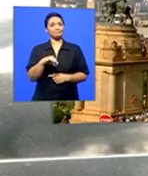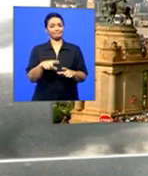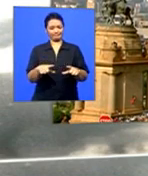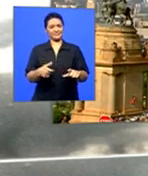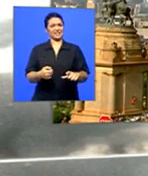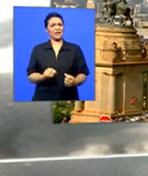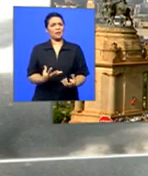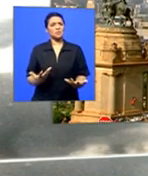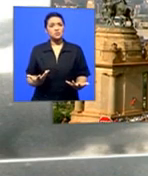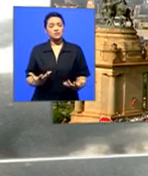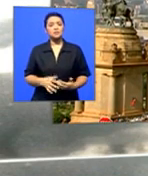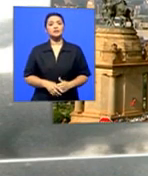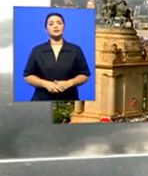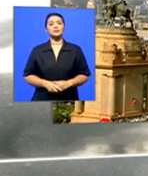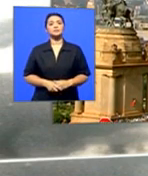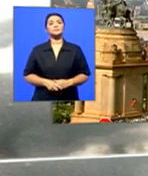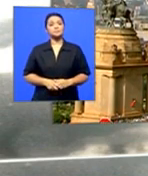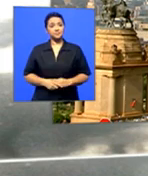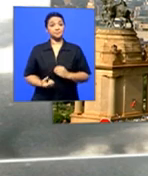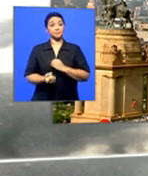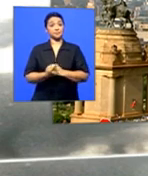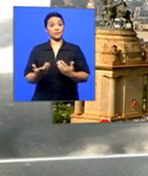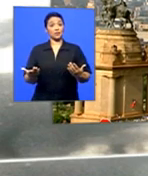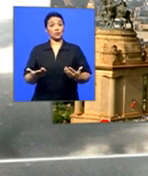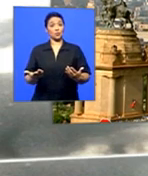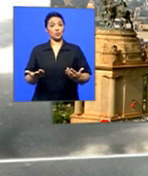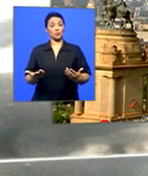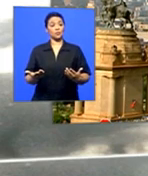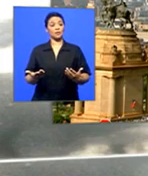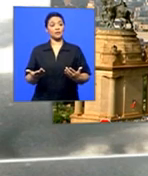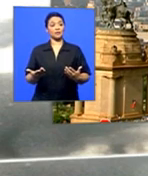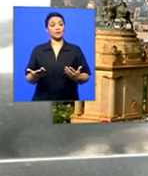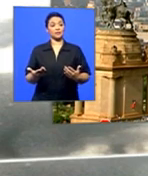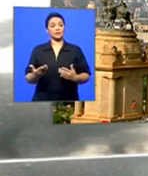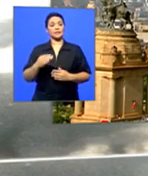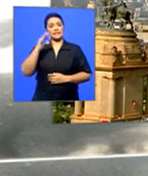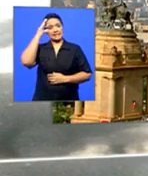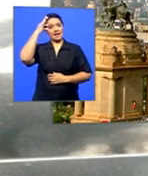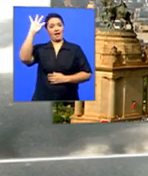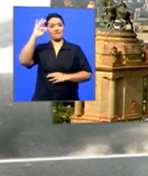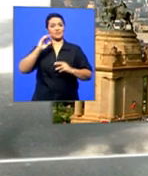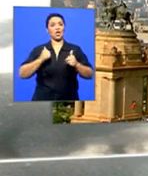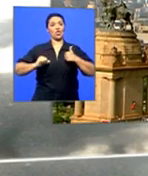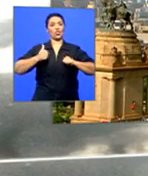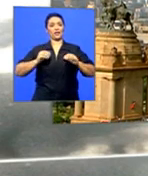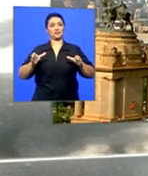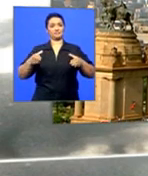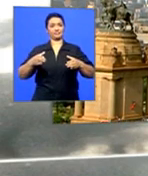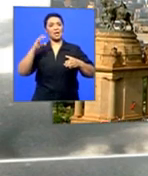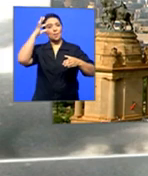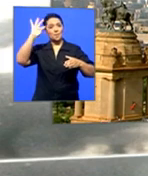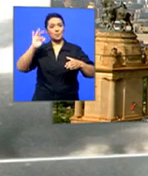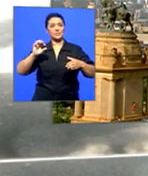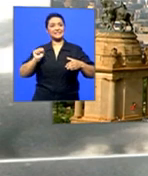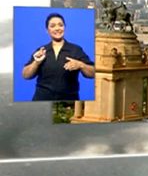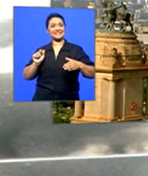initiative? I think, basically, it's going to be happening at the State Theatre. And I think it's going to be at 8 o'clock. 7.30. 7.30. It's going to